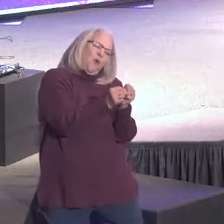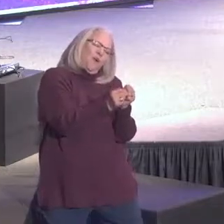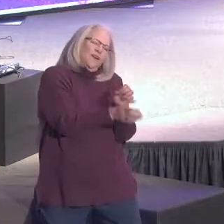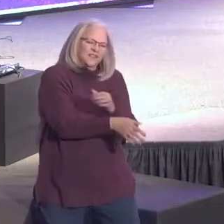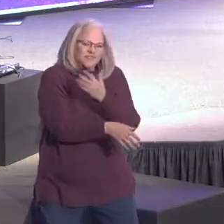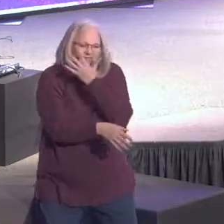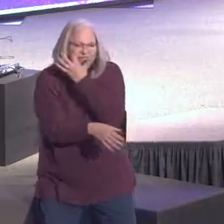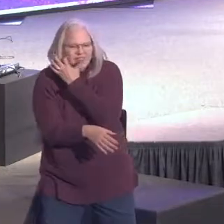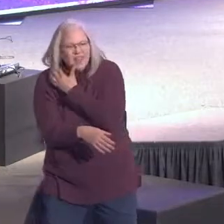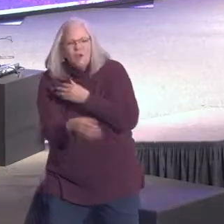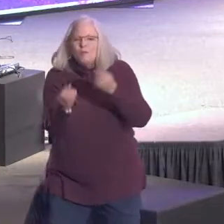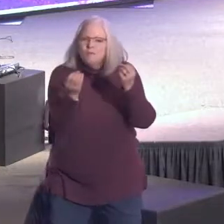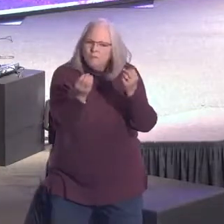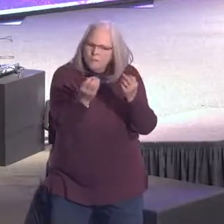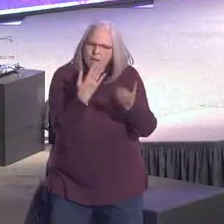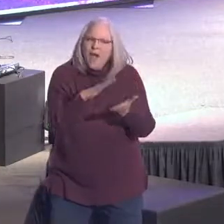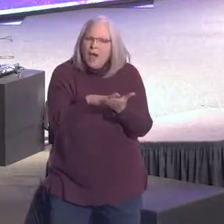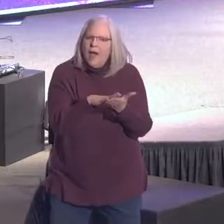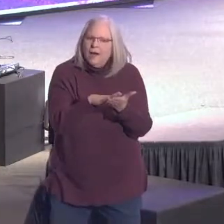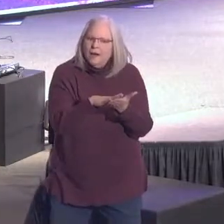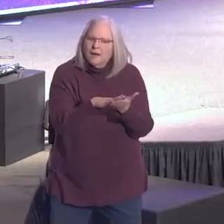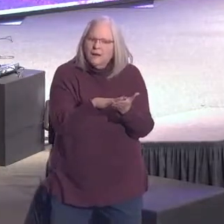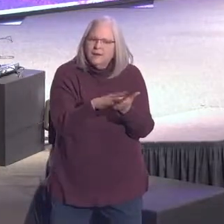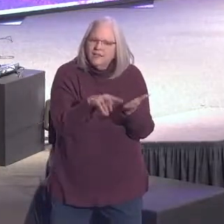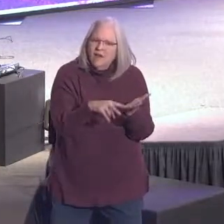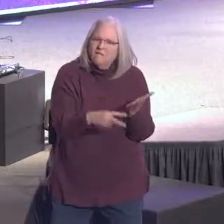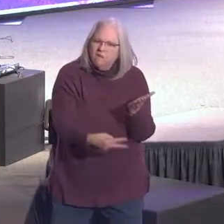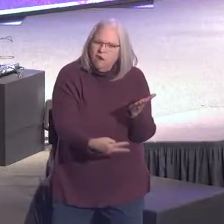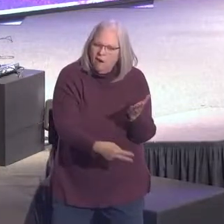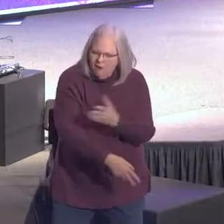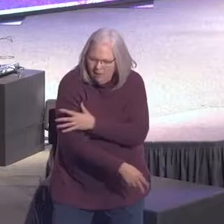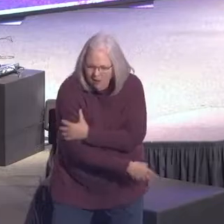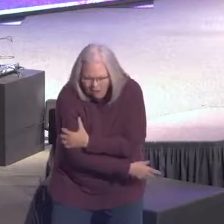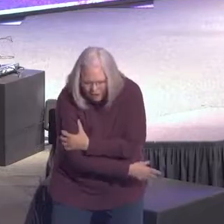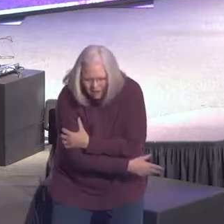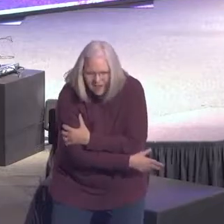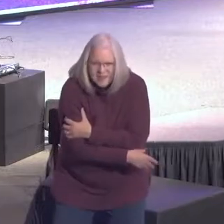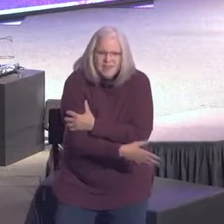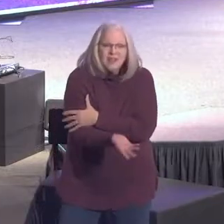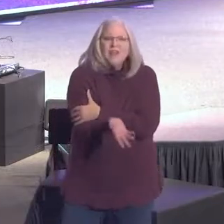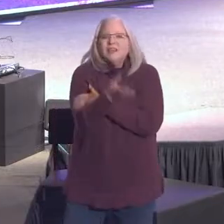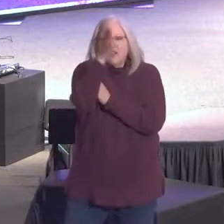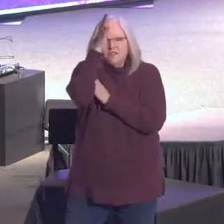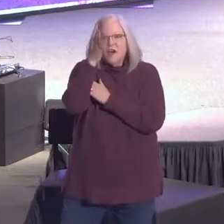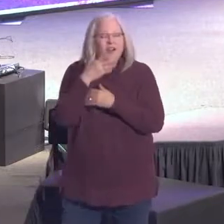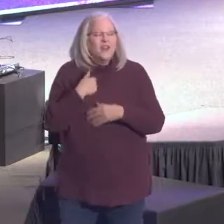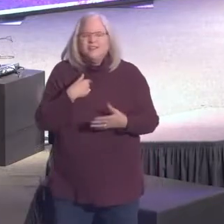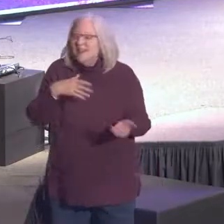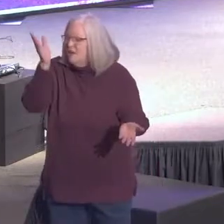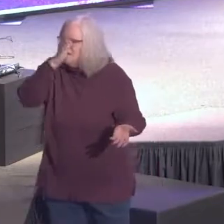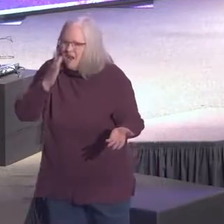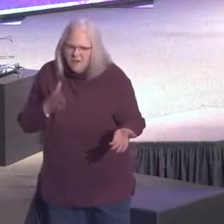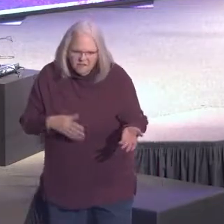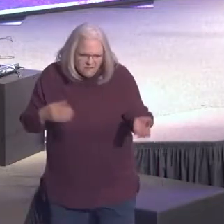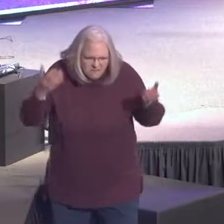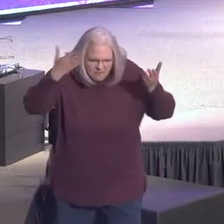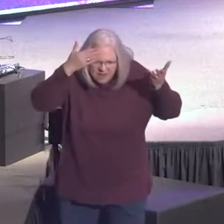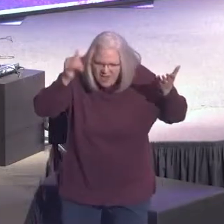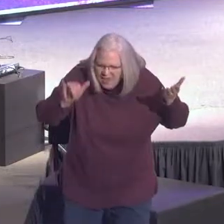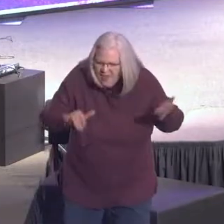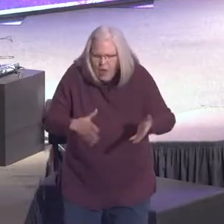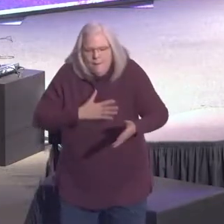his arm severely in that fall, which was an event that obviously as a father, never forget the trauma of that event.